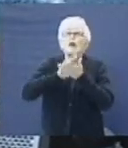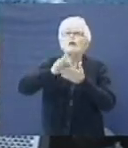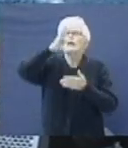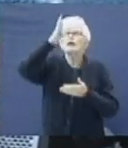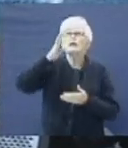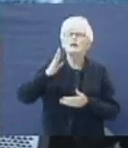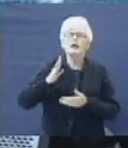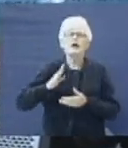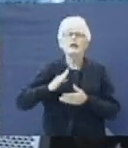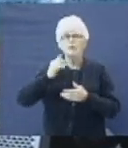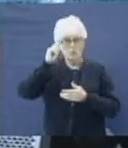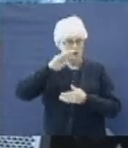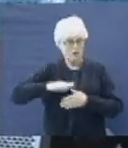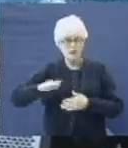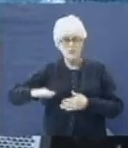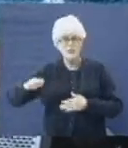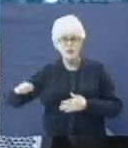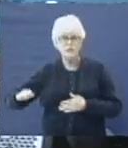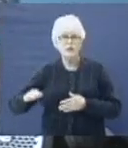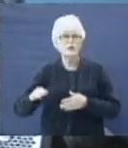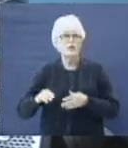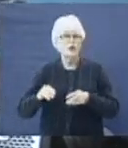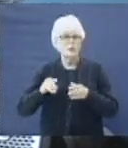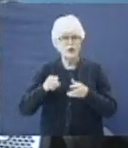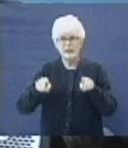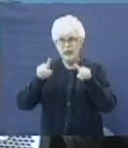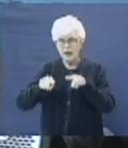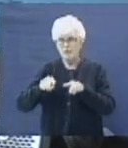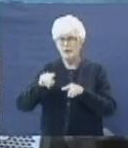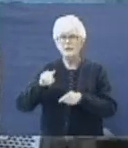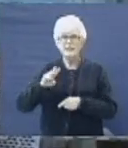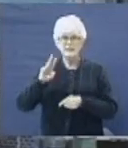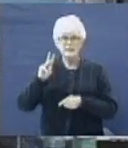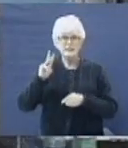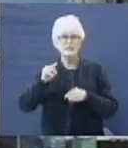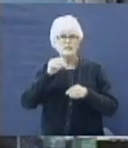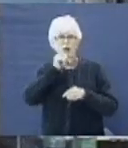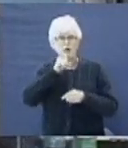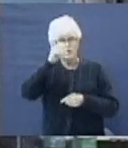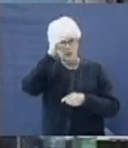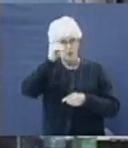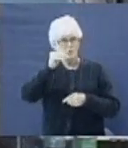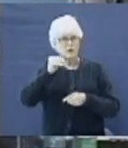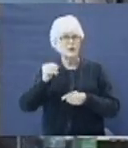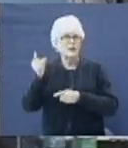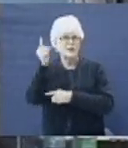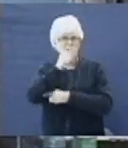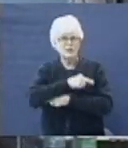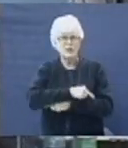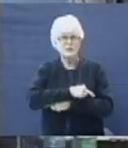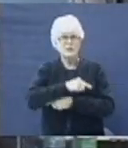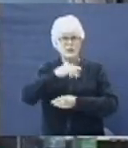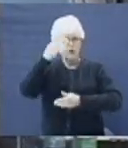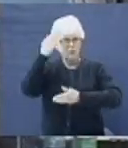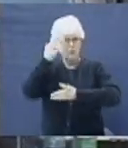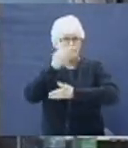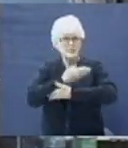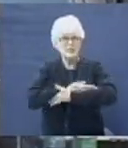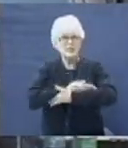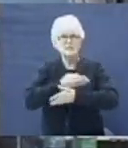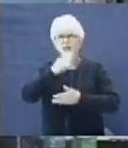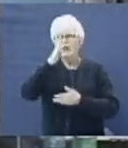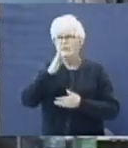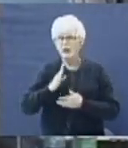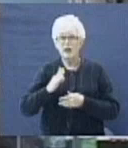for our children. Watch what happened in verse number six. You know the story, now there was a day when the sons of God